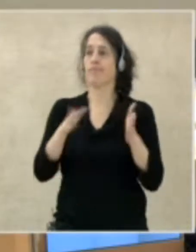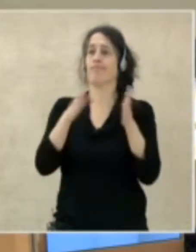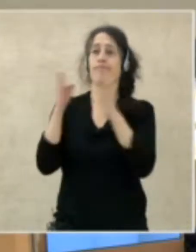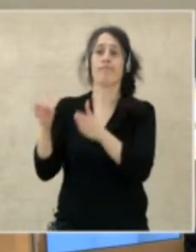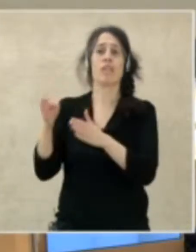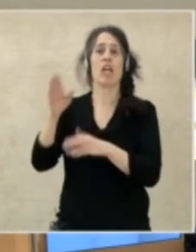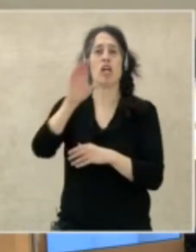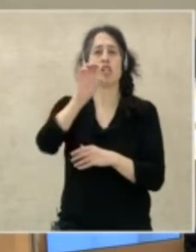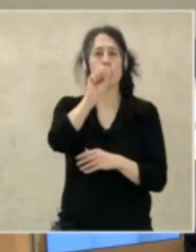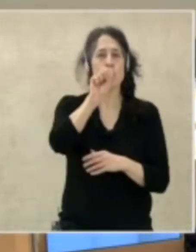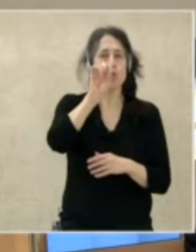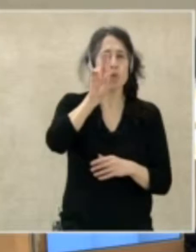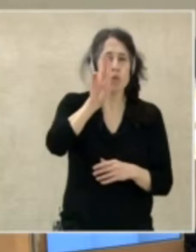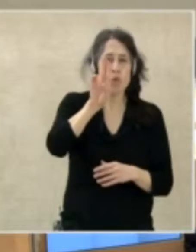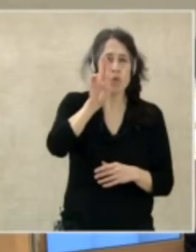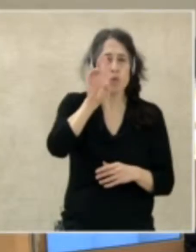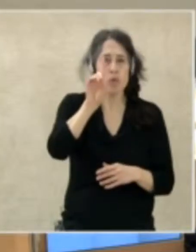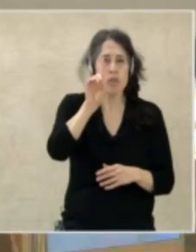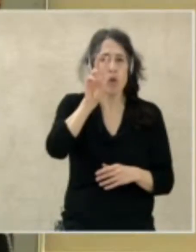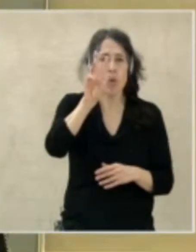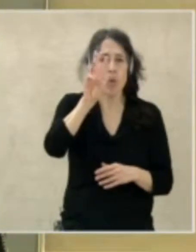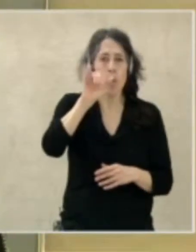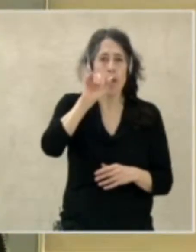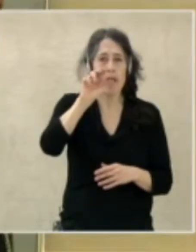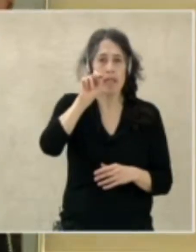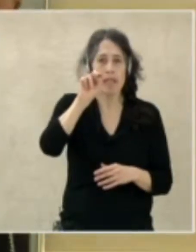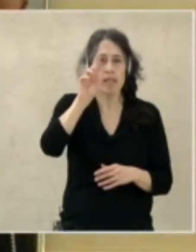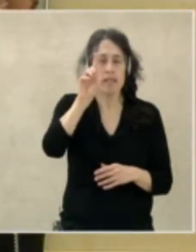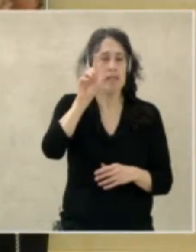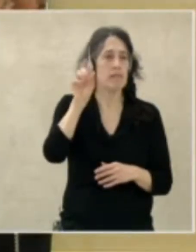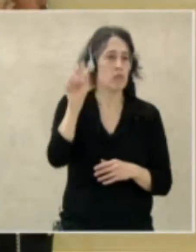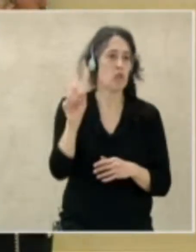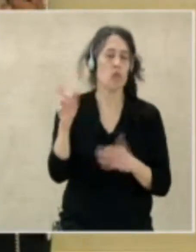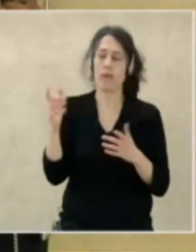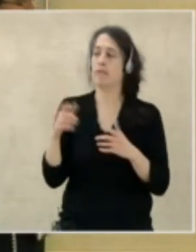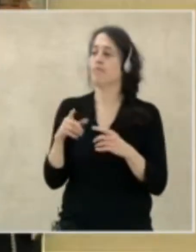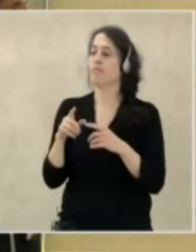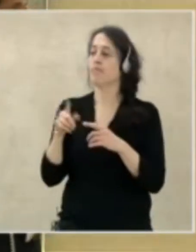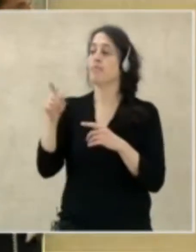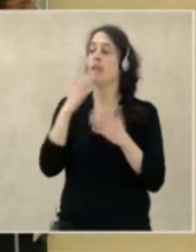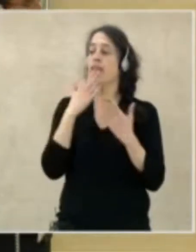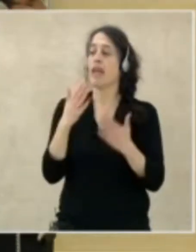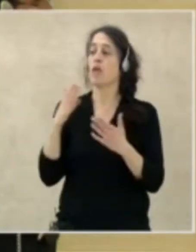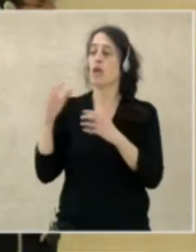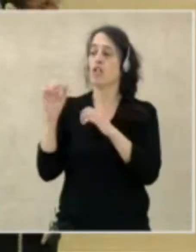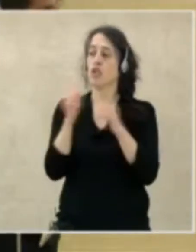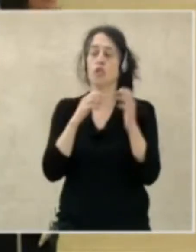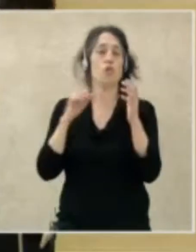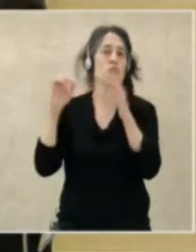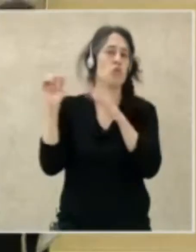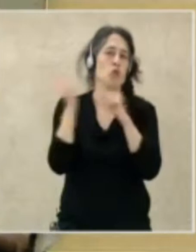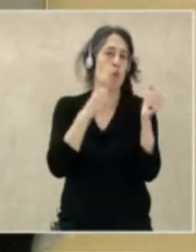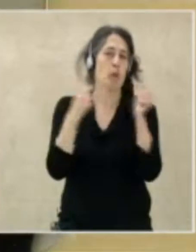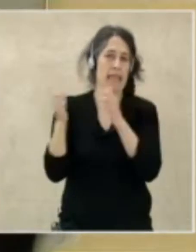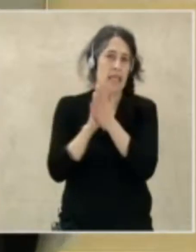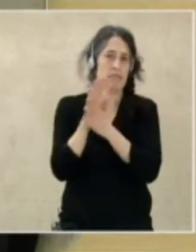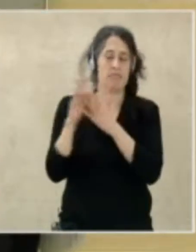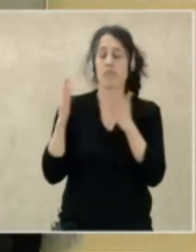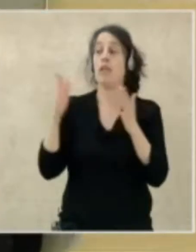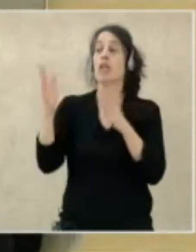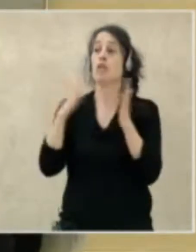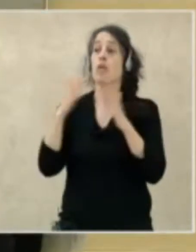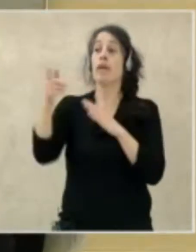Thank you, Mr. President. Sudwind welcomes the creation of the mandate and your appointment as the special rapporteur, Madam Special